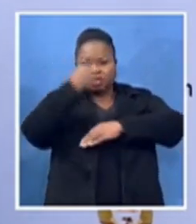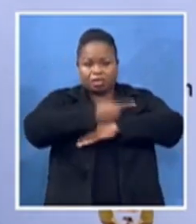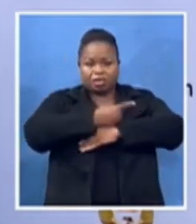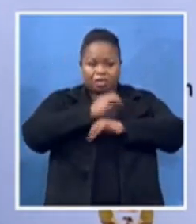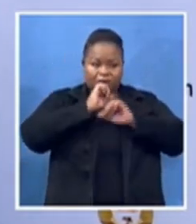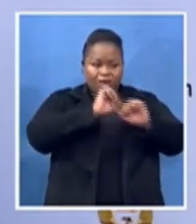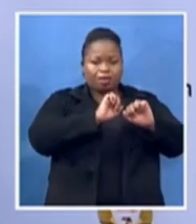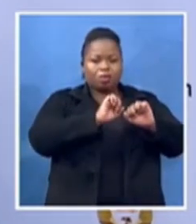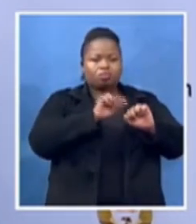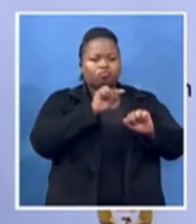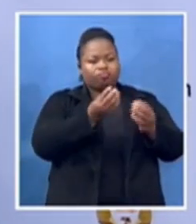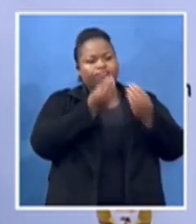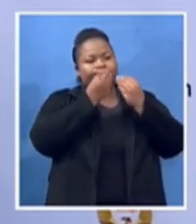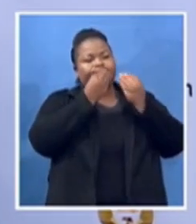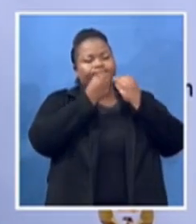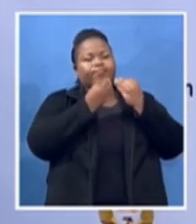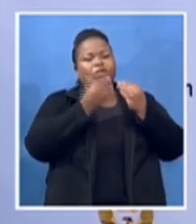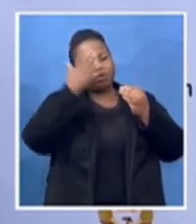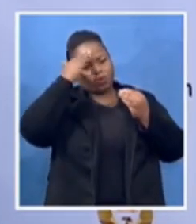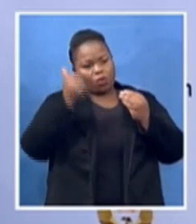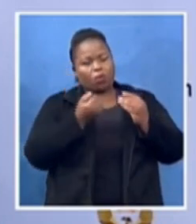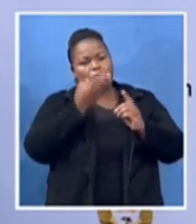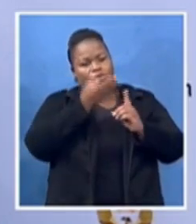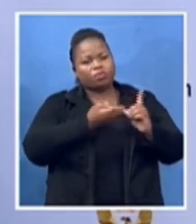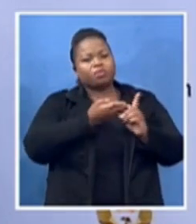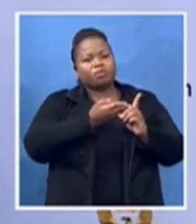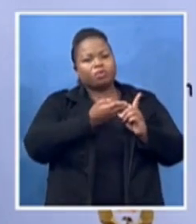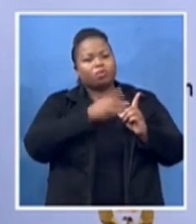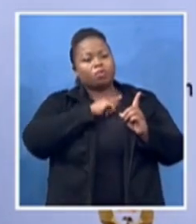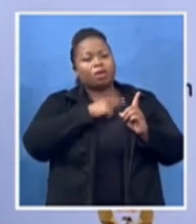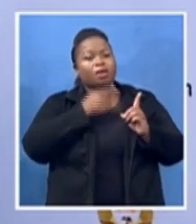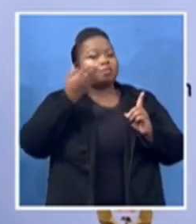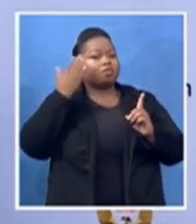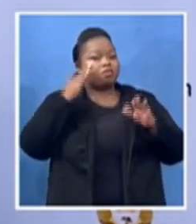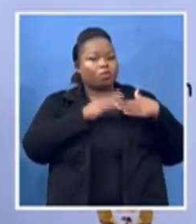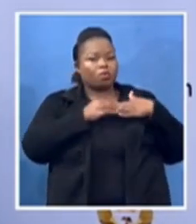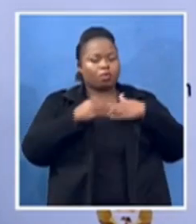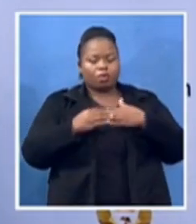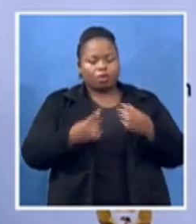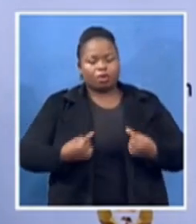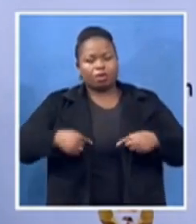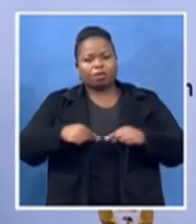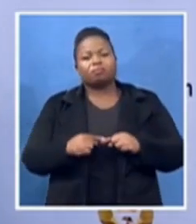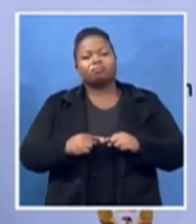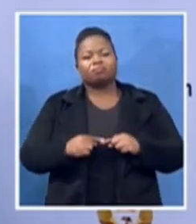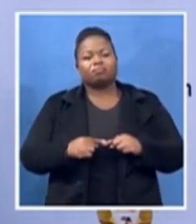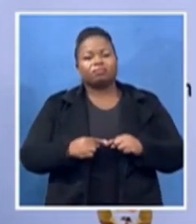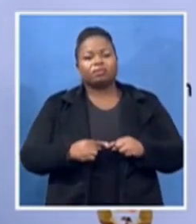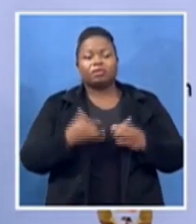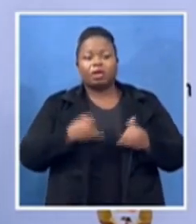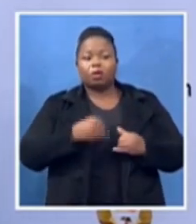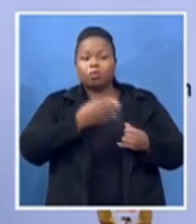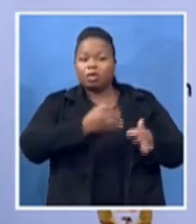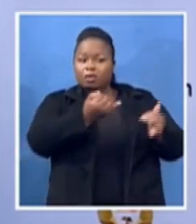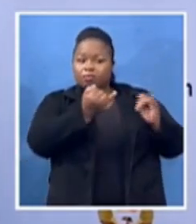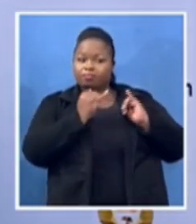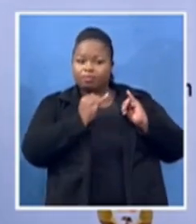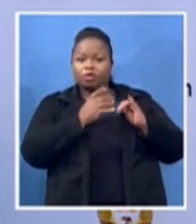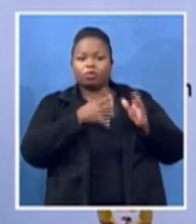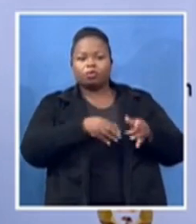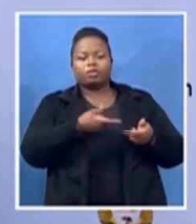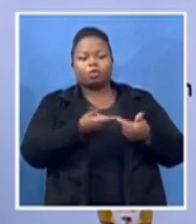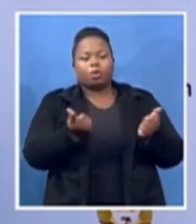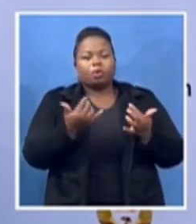you have led us as we invited you to launch this we don't have enough words to thank you